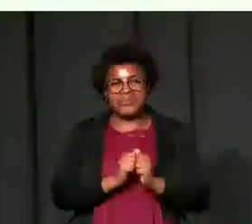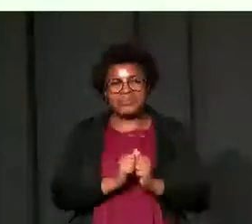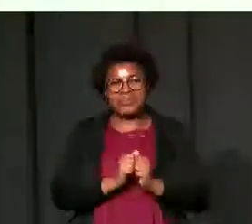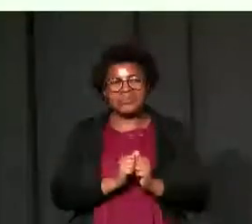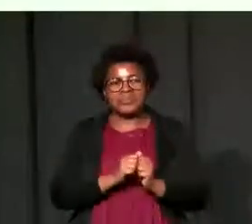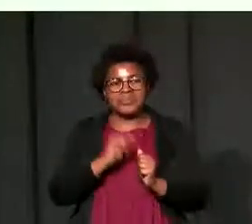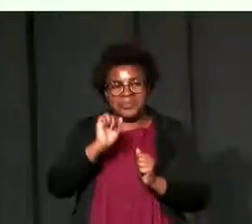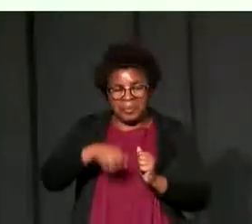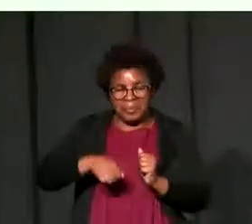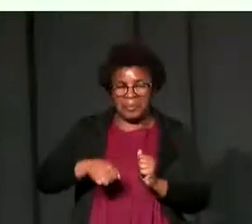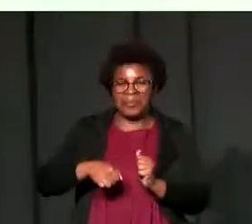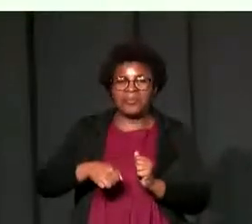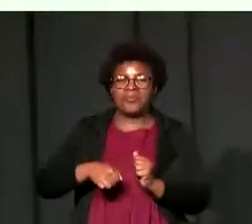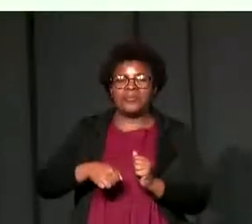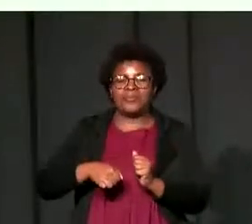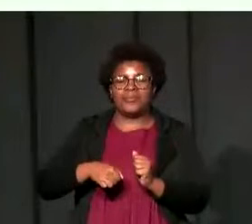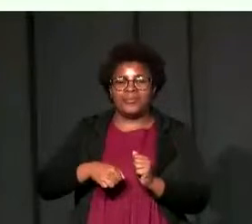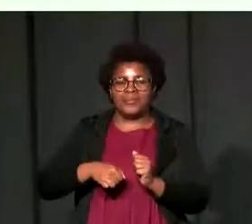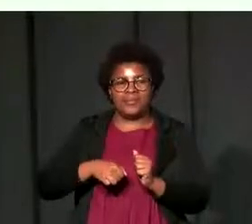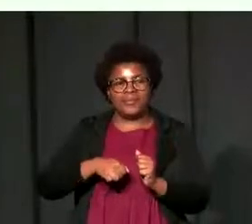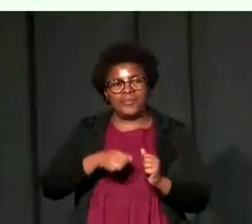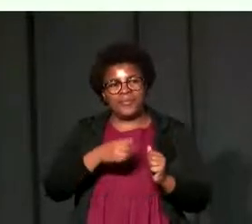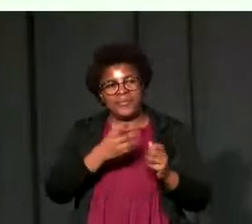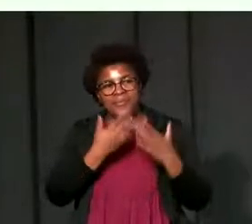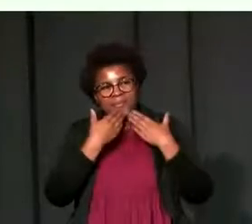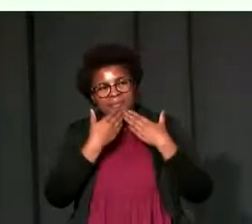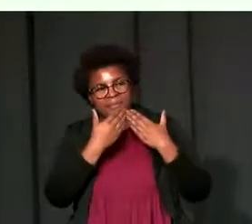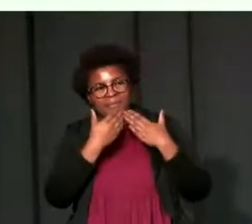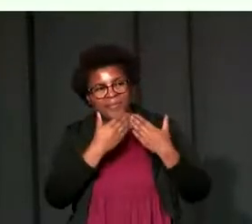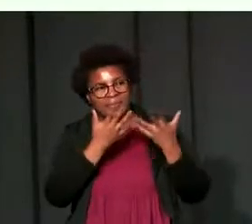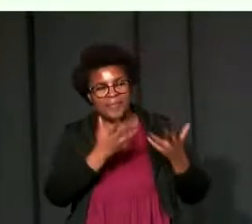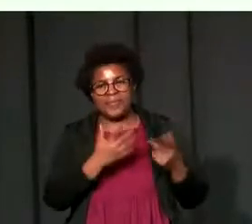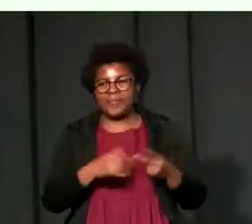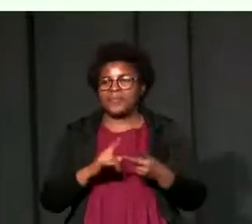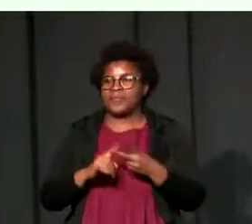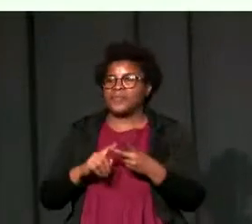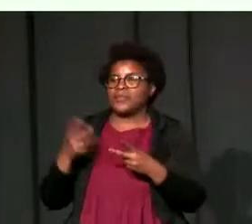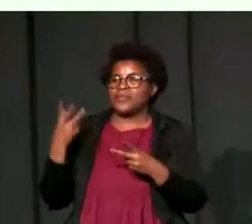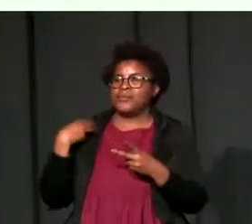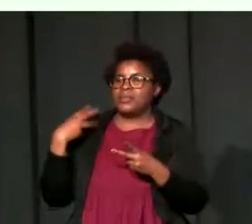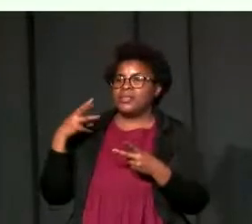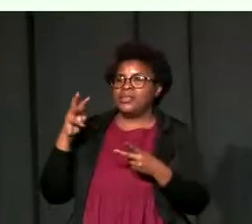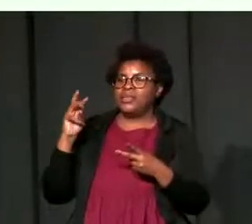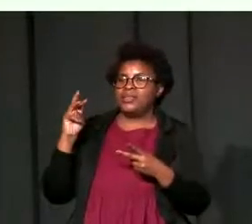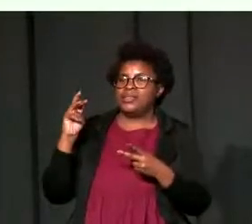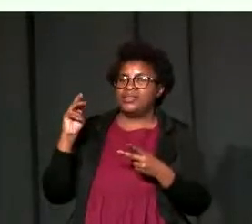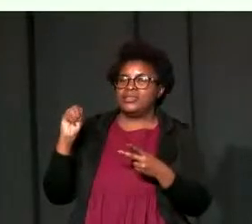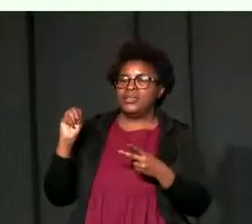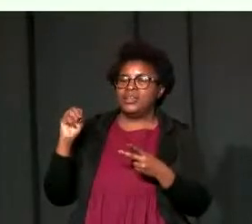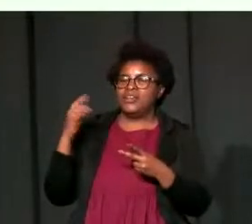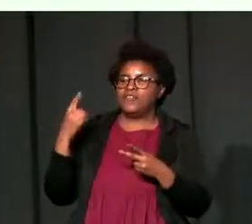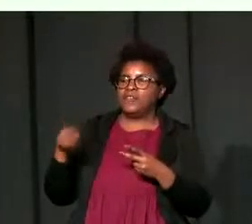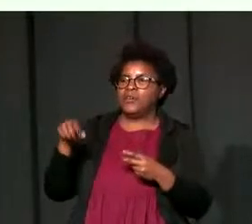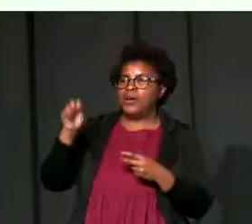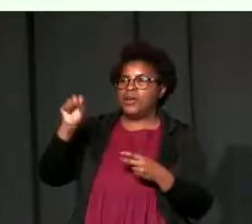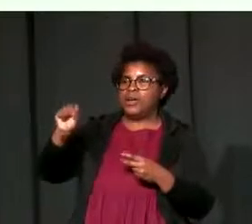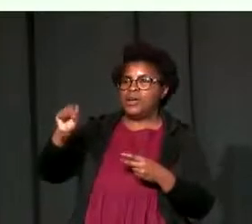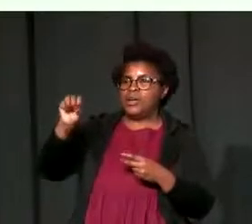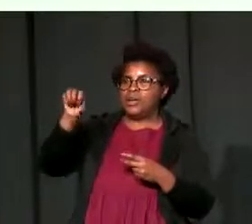your attendance. I'll also thank the Minister of Seashells, Dr. Valentin,